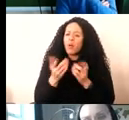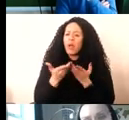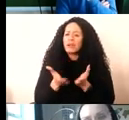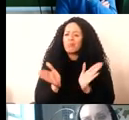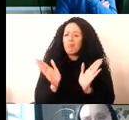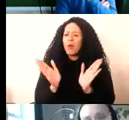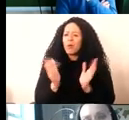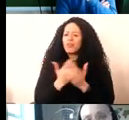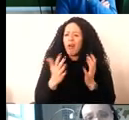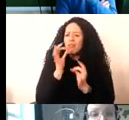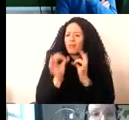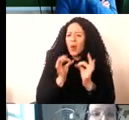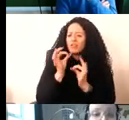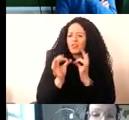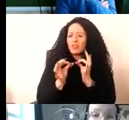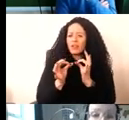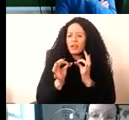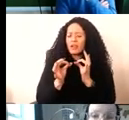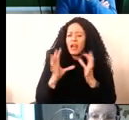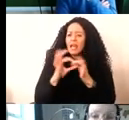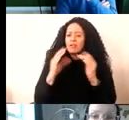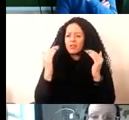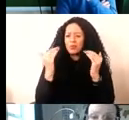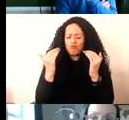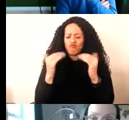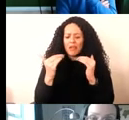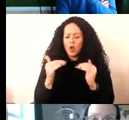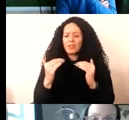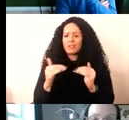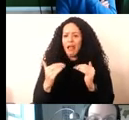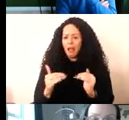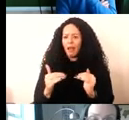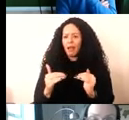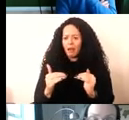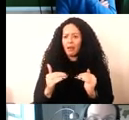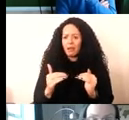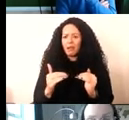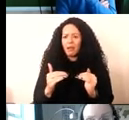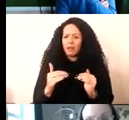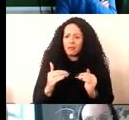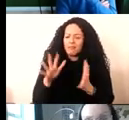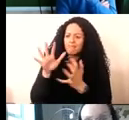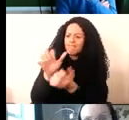number of interesting questions about reconciling complex acquisitions with the practicalities of institutional working.